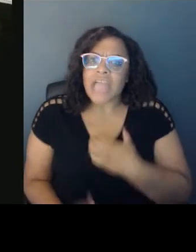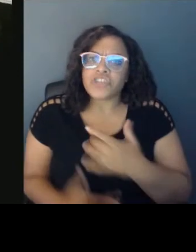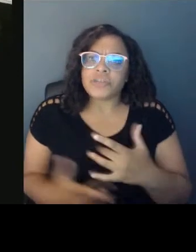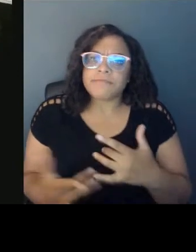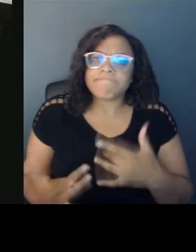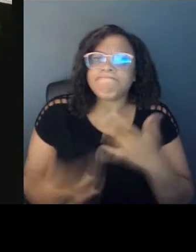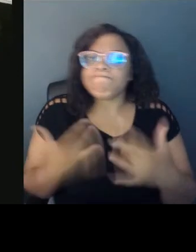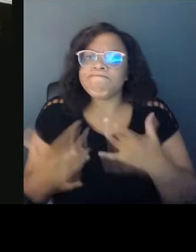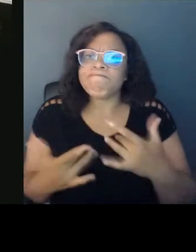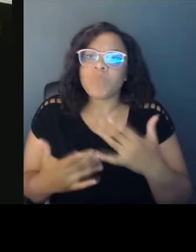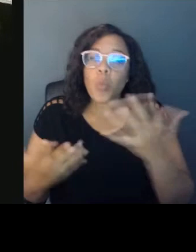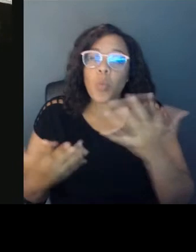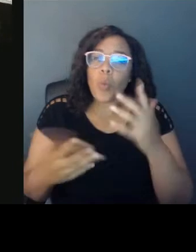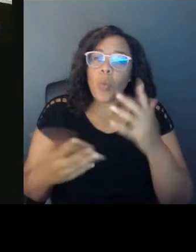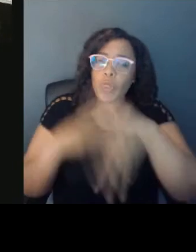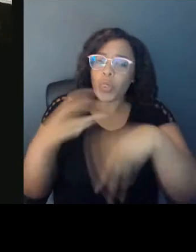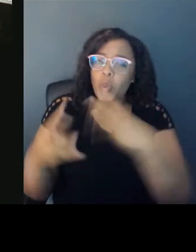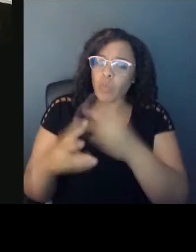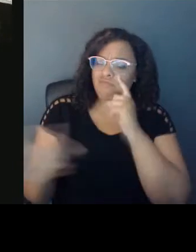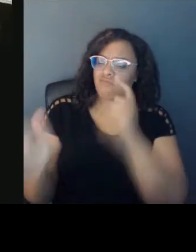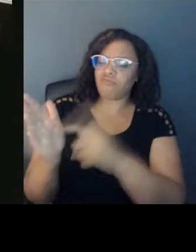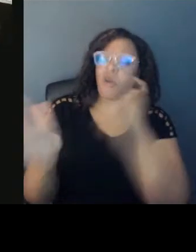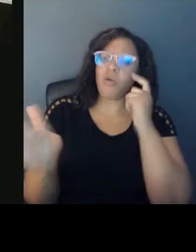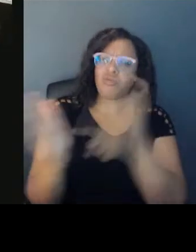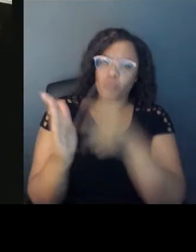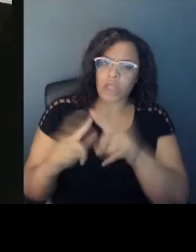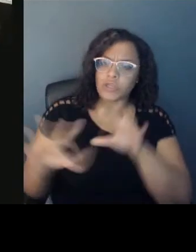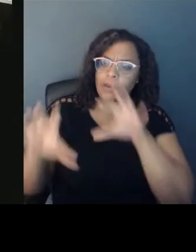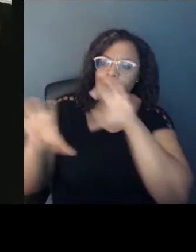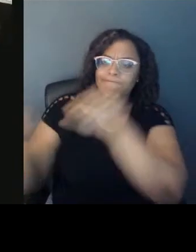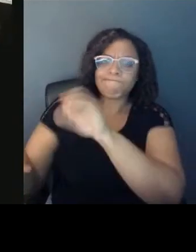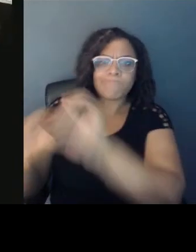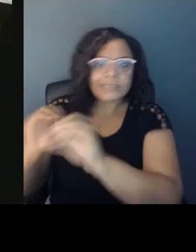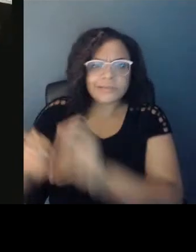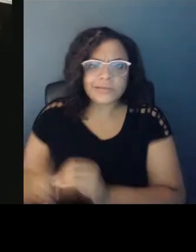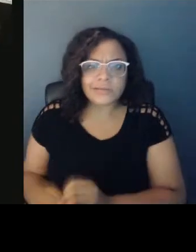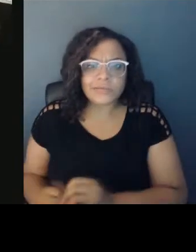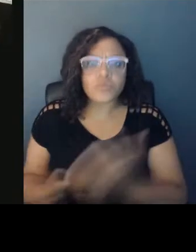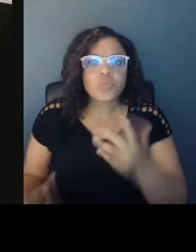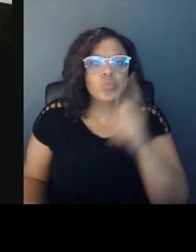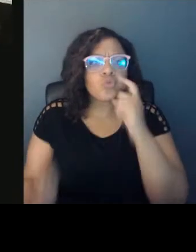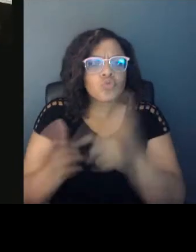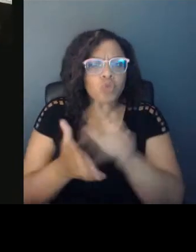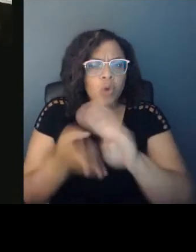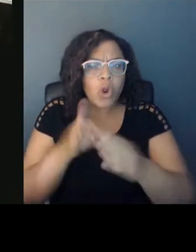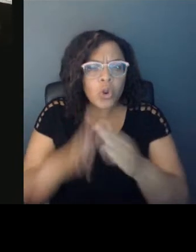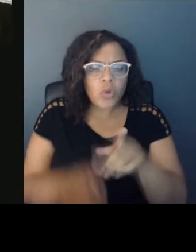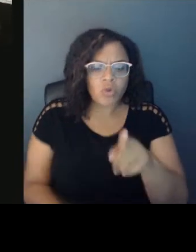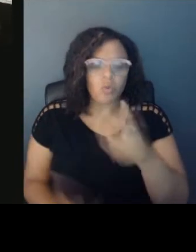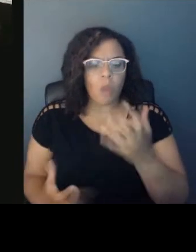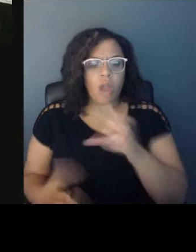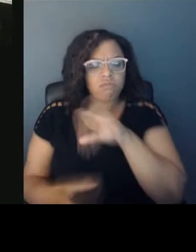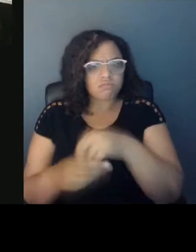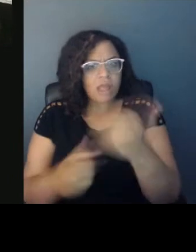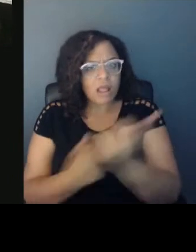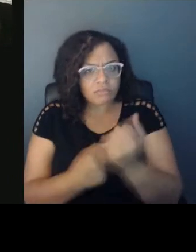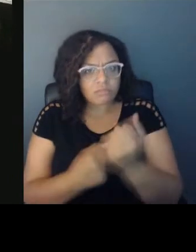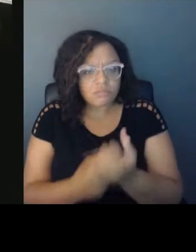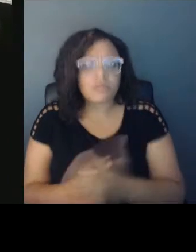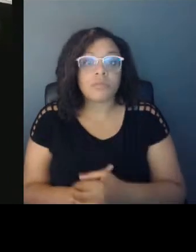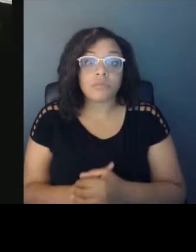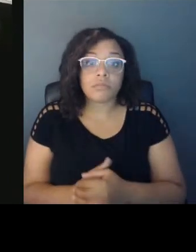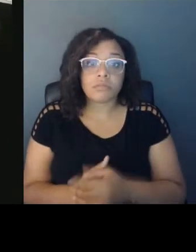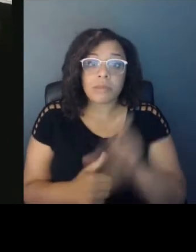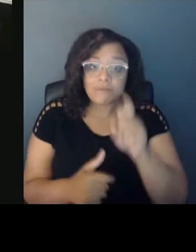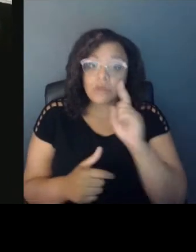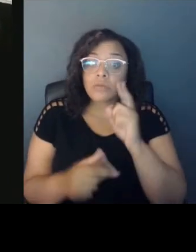world are you seeing that you want to do something about? What thing in your community do you want to do something about? Being strategic. And so understanding